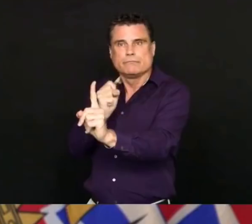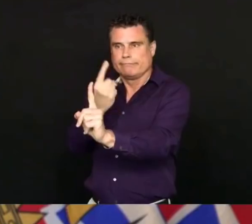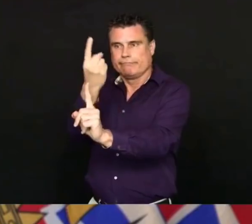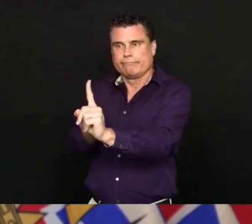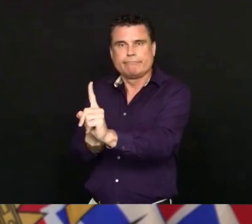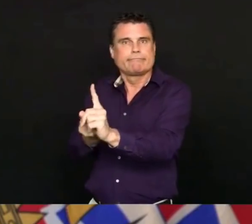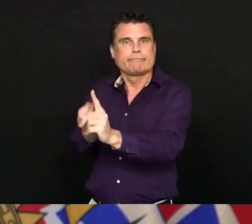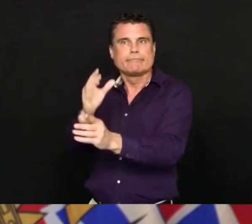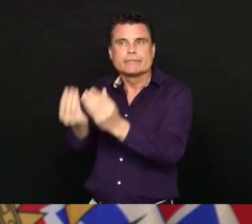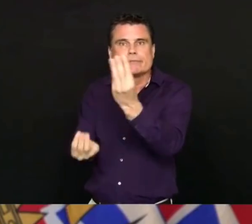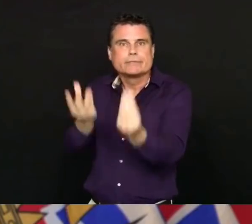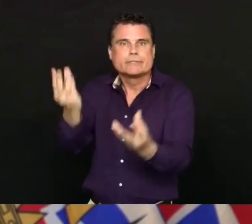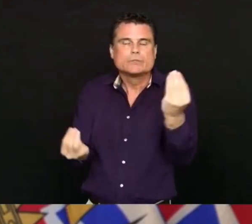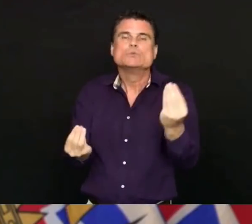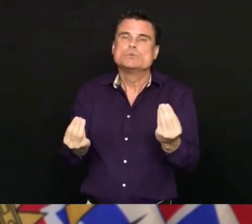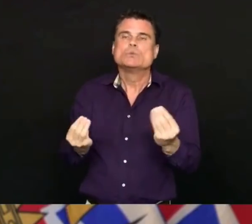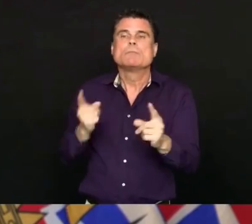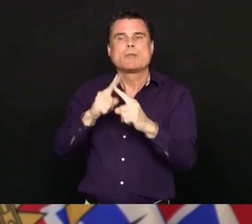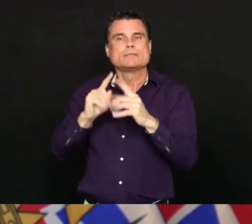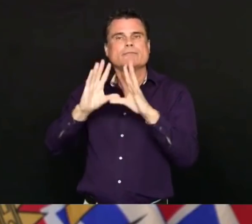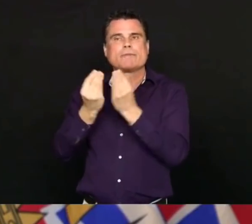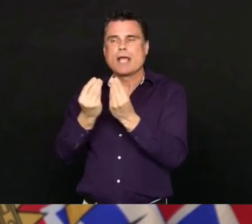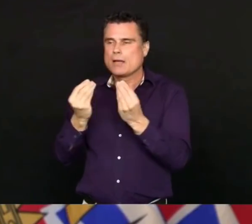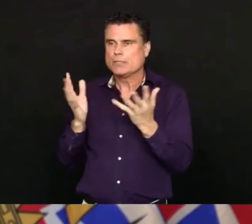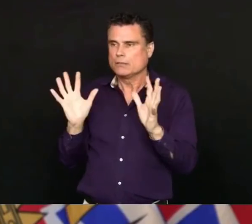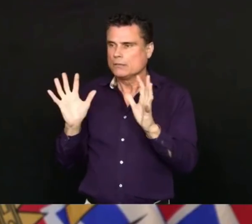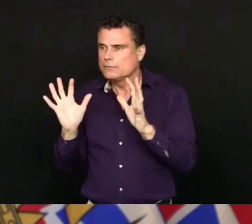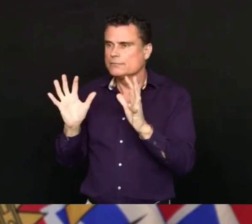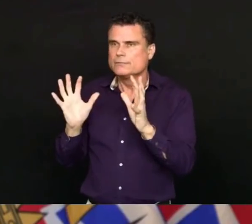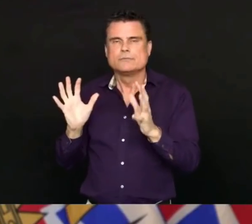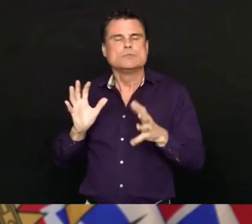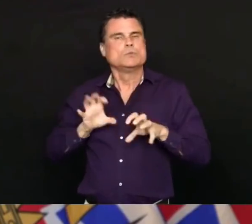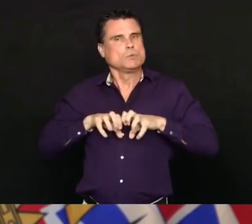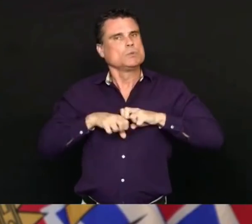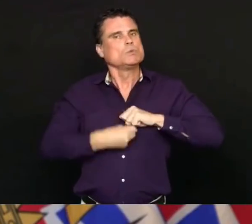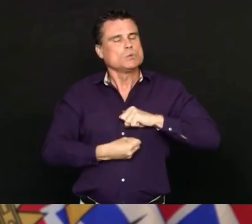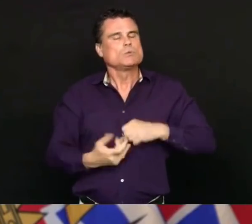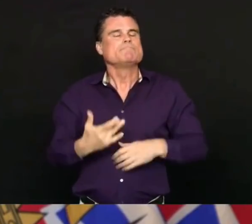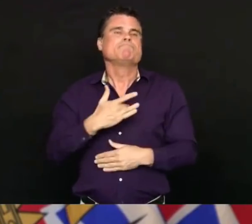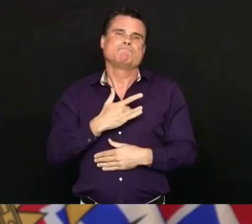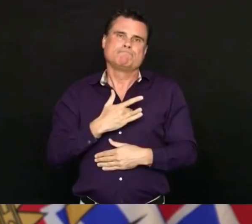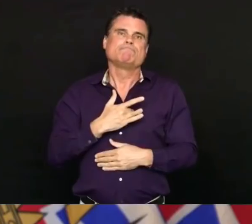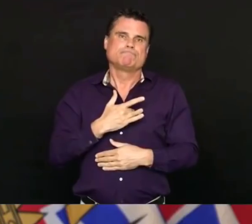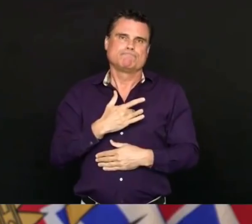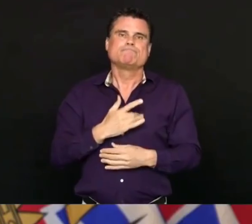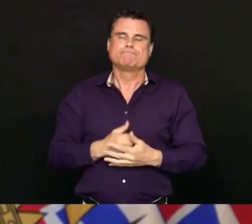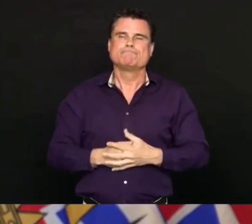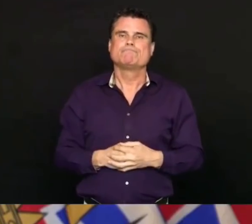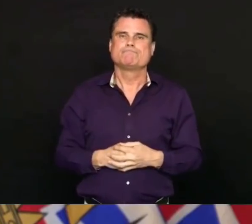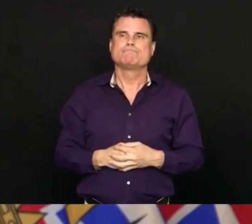We have 905 people who have recovered fully from this disease in BC.